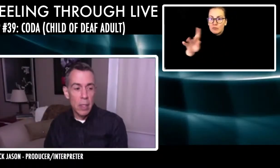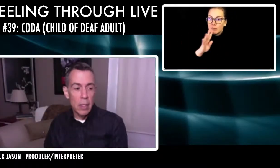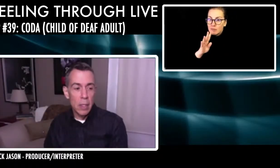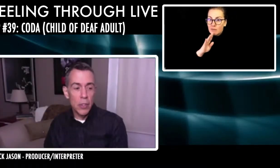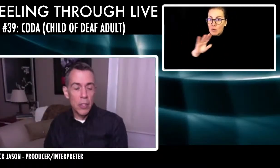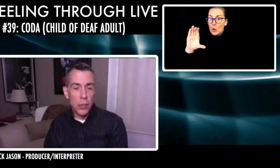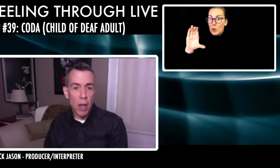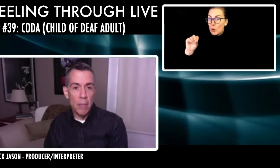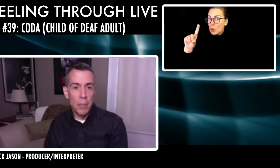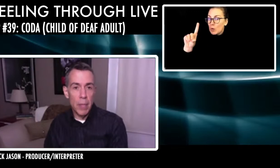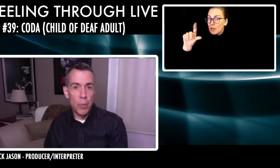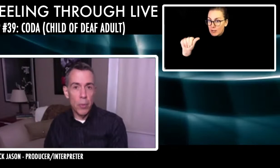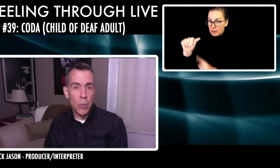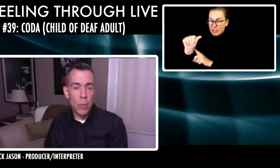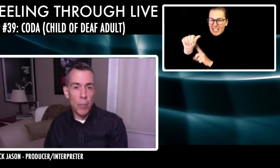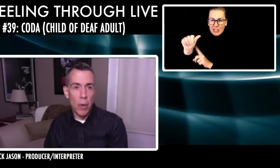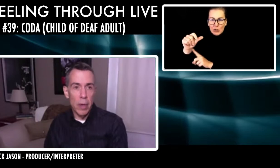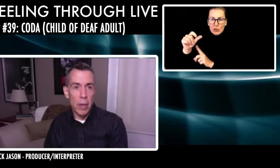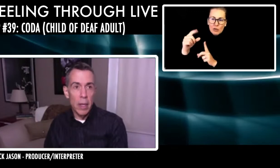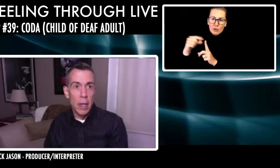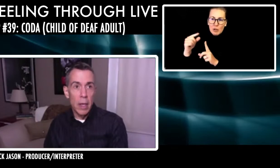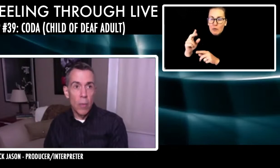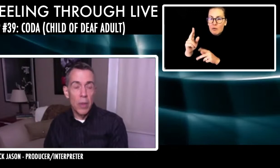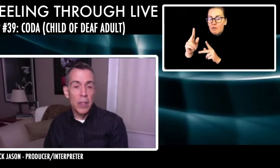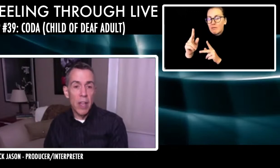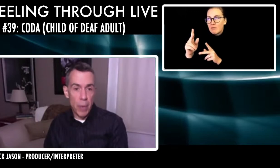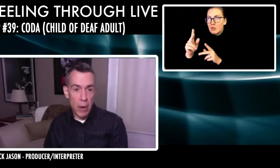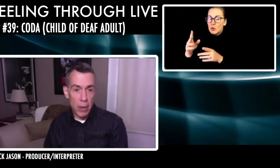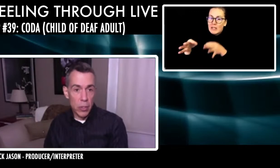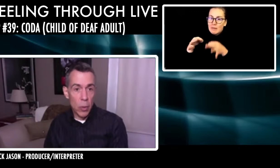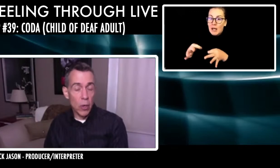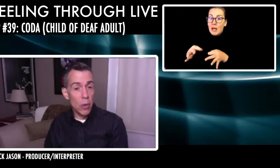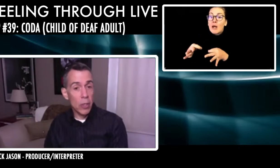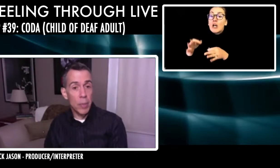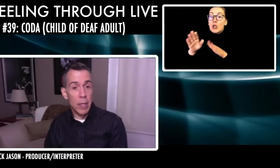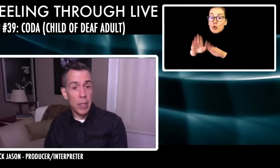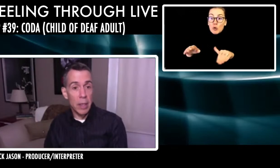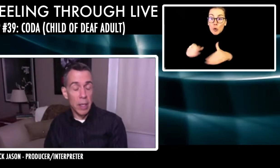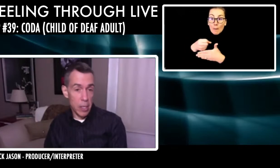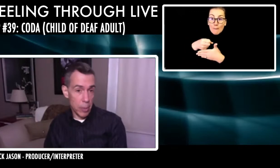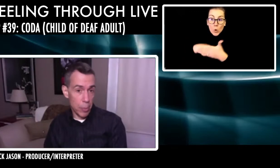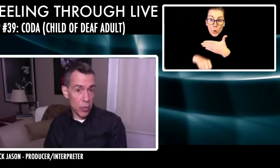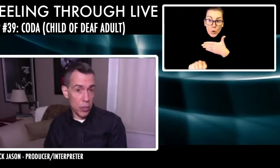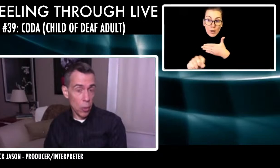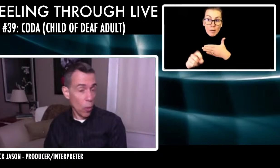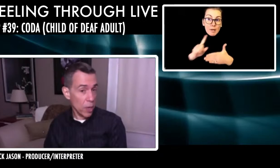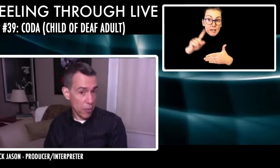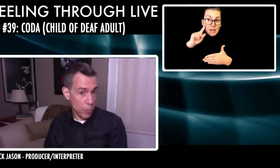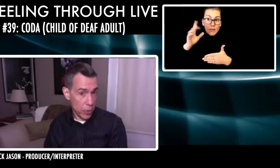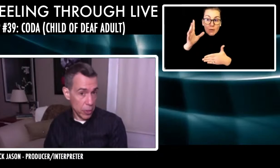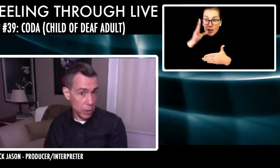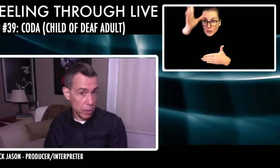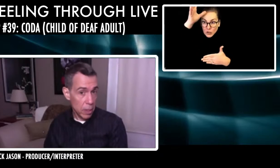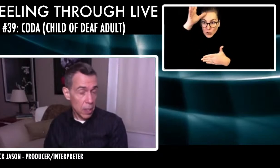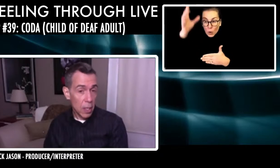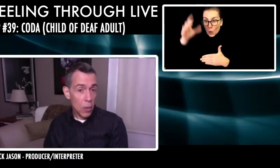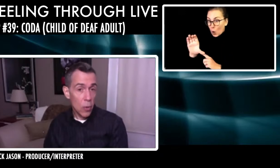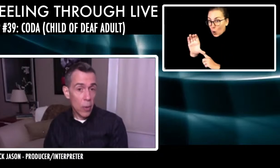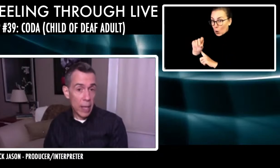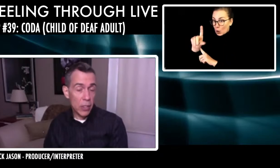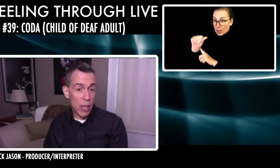used to describe people who were born with deaf parents. So a coda could be a hearing person or a deaf person